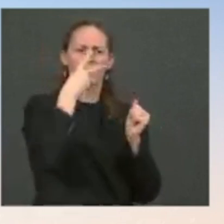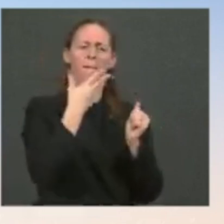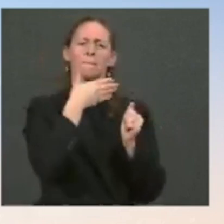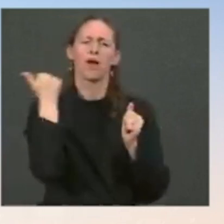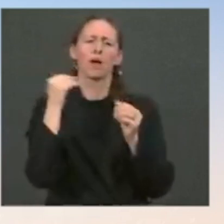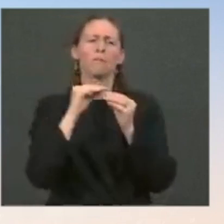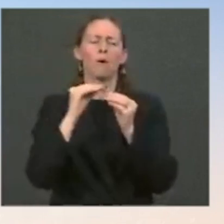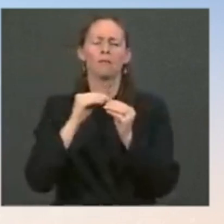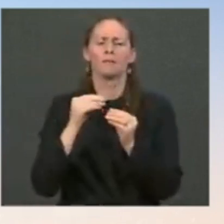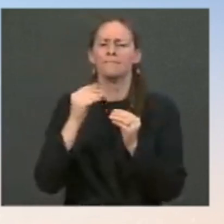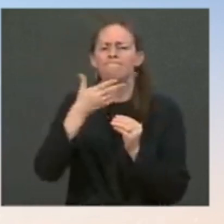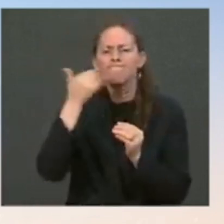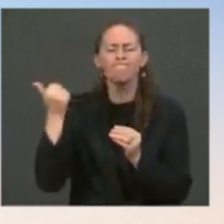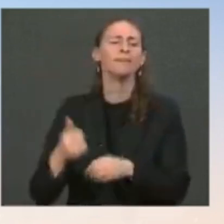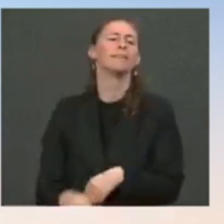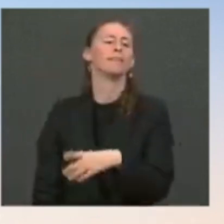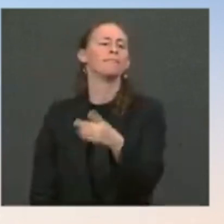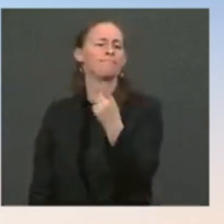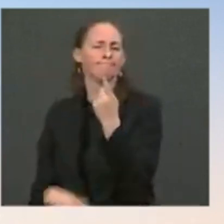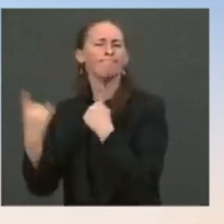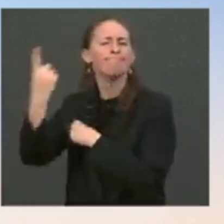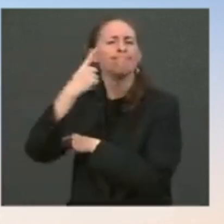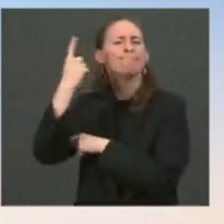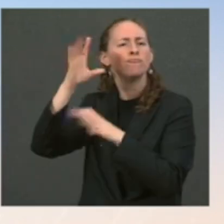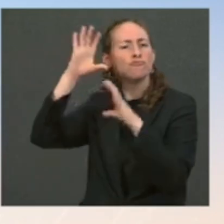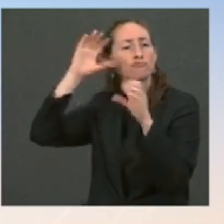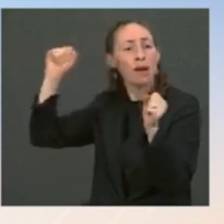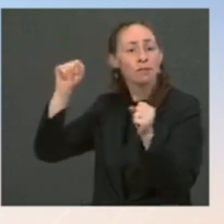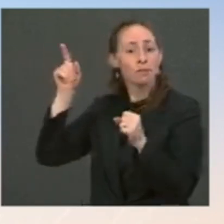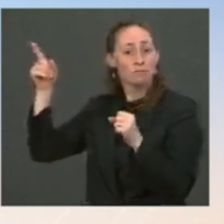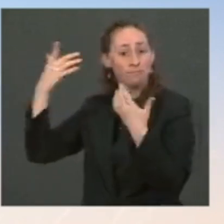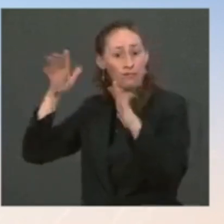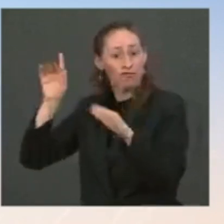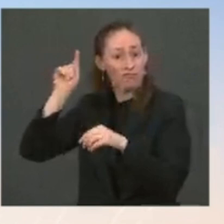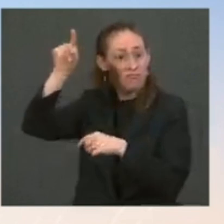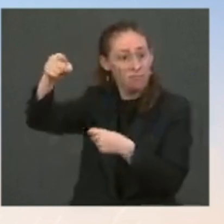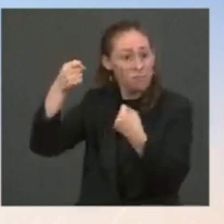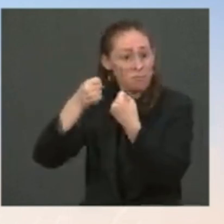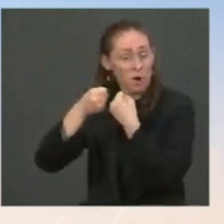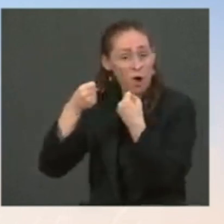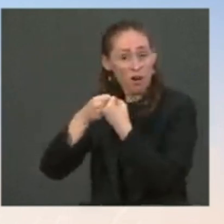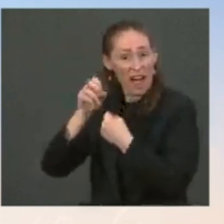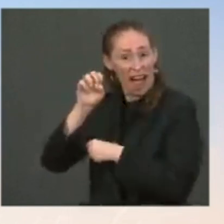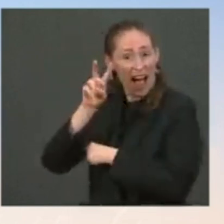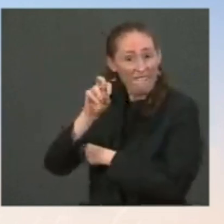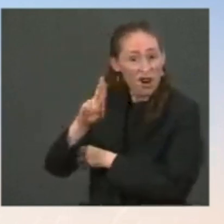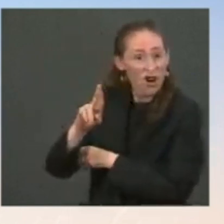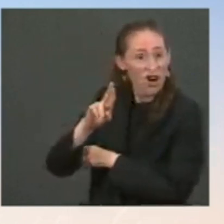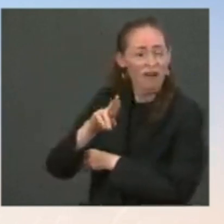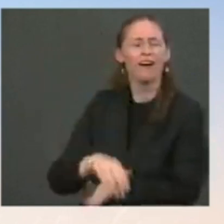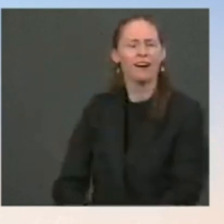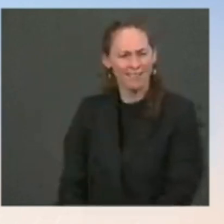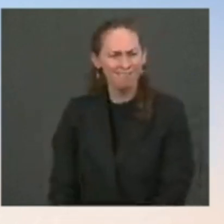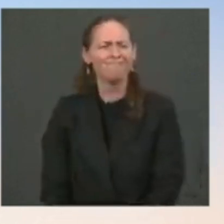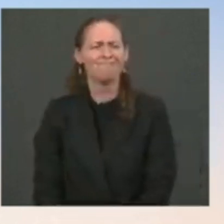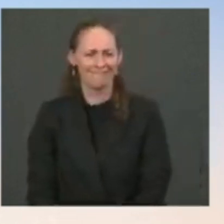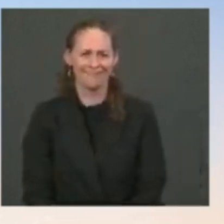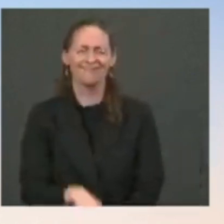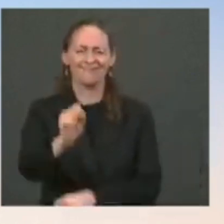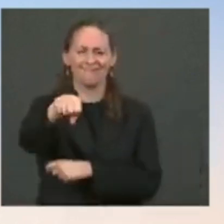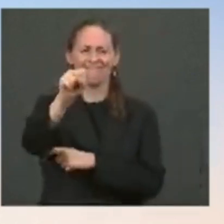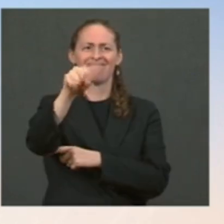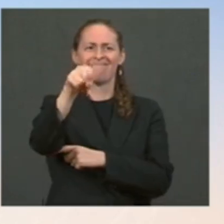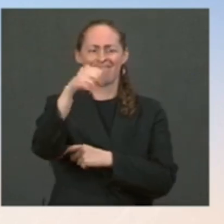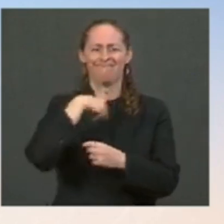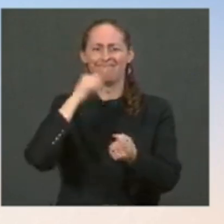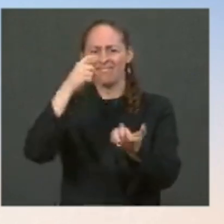Has President Biden ever been to the southern border? In his life? Yes. I will have to look back in my history books and check